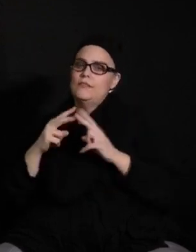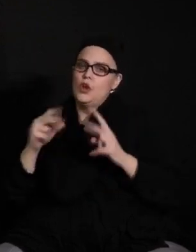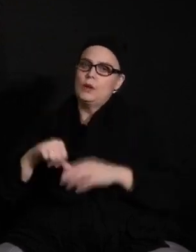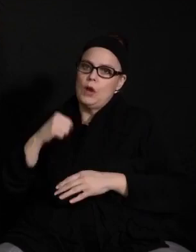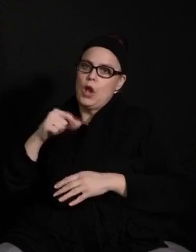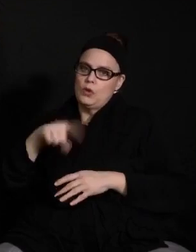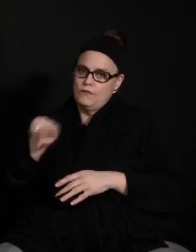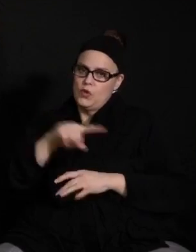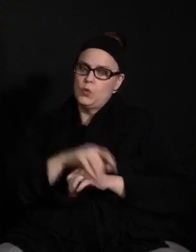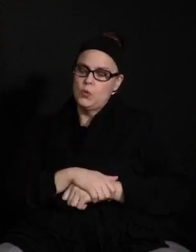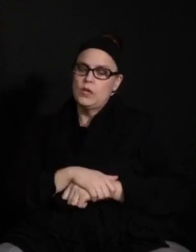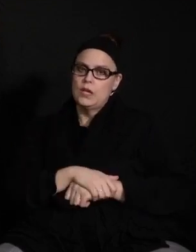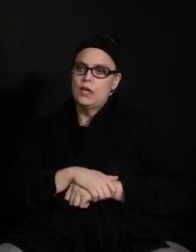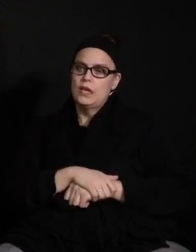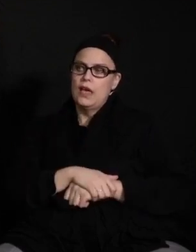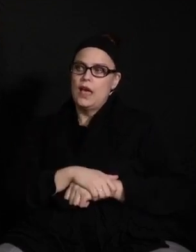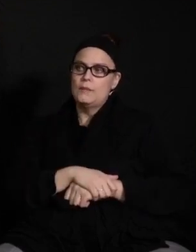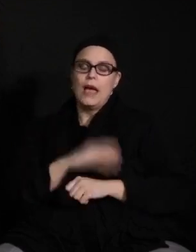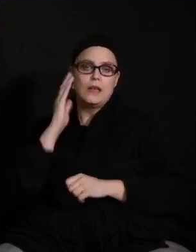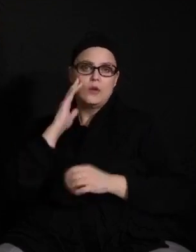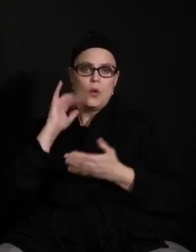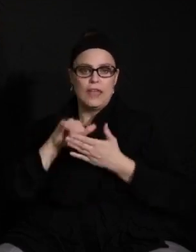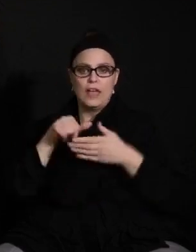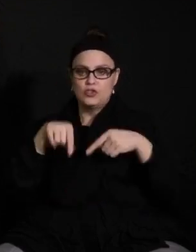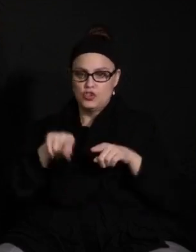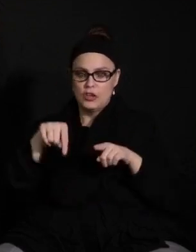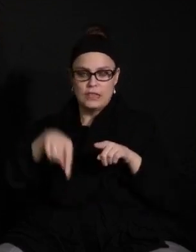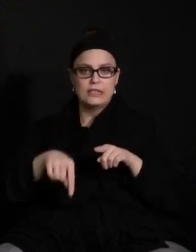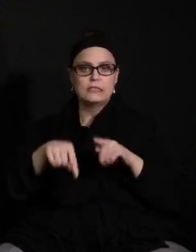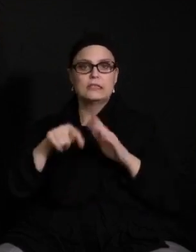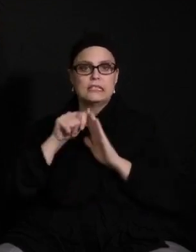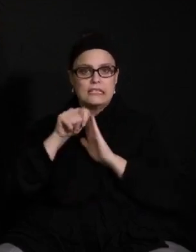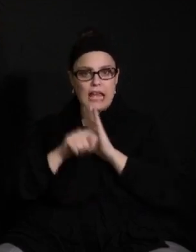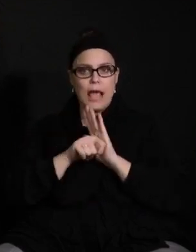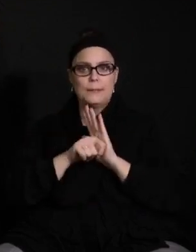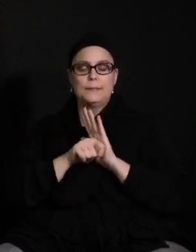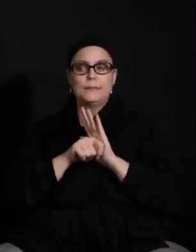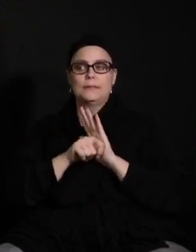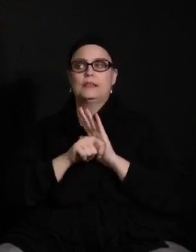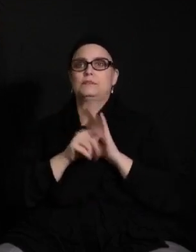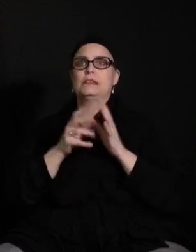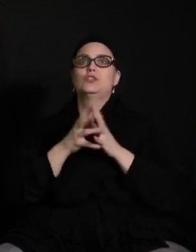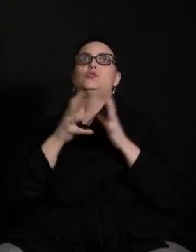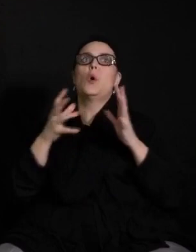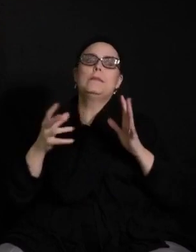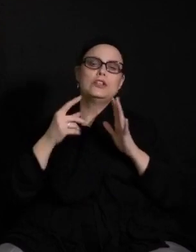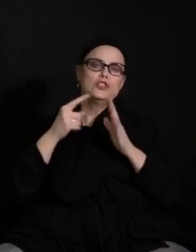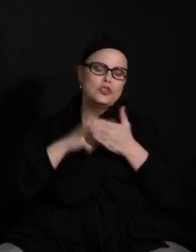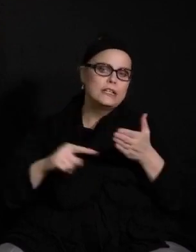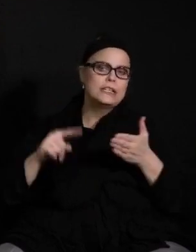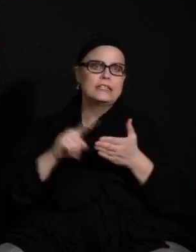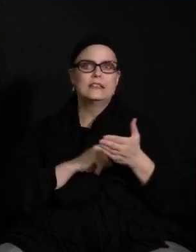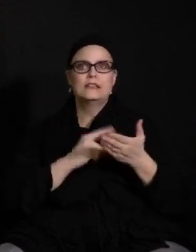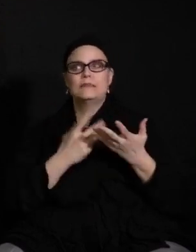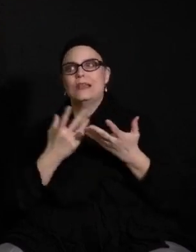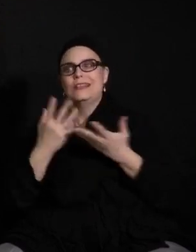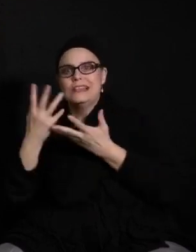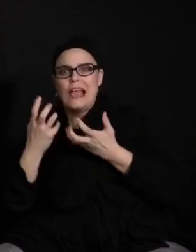I know that in this time there's been so much criticism and desires and